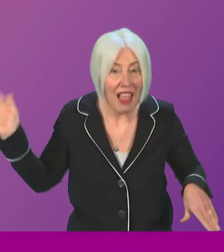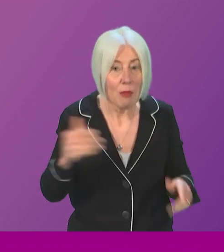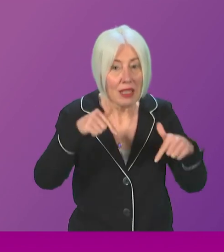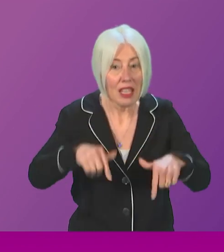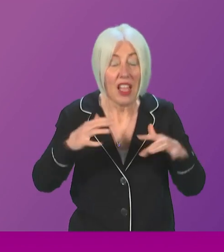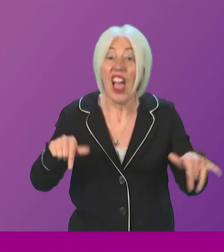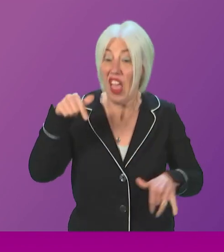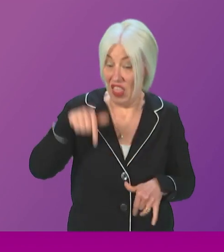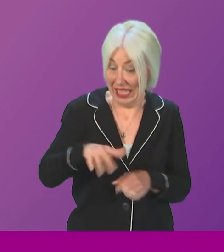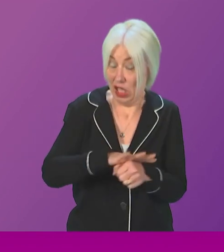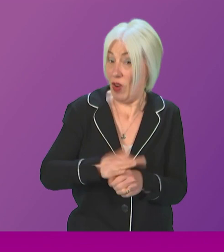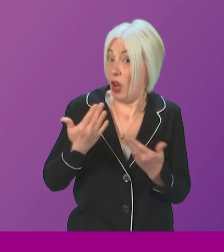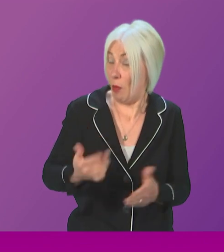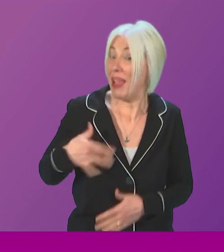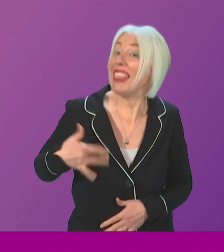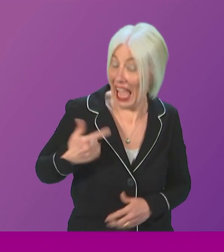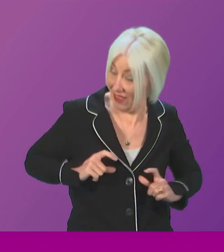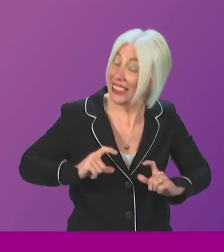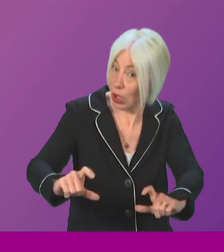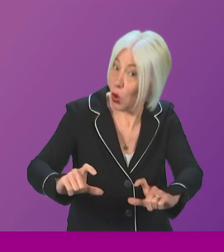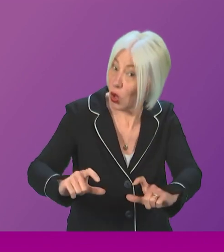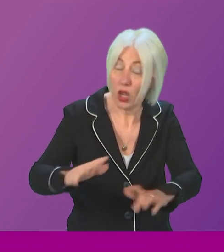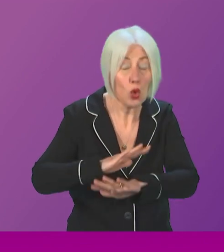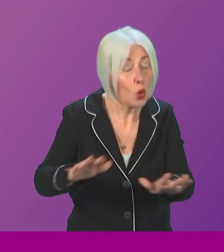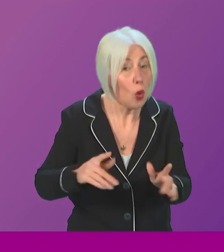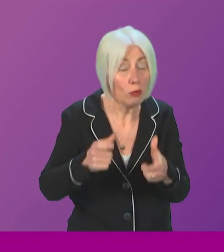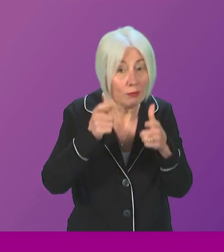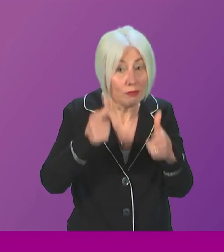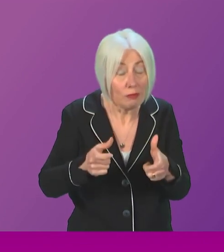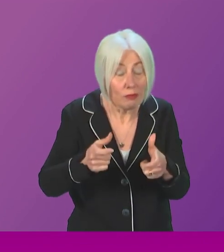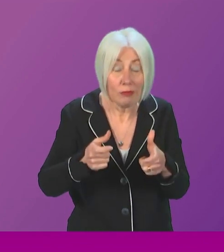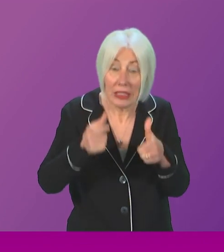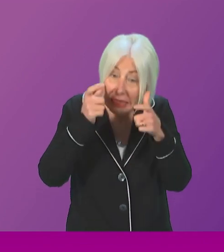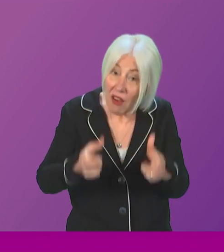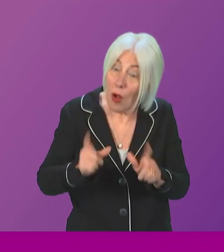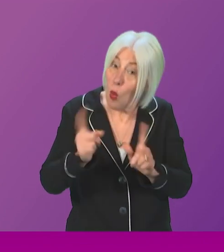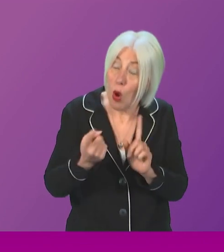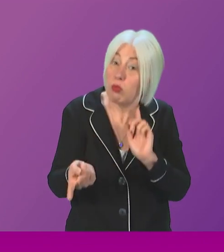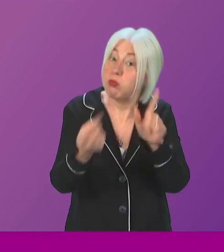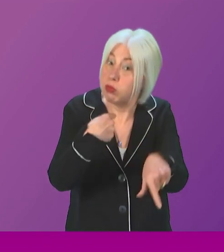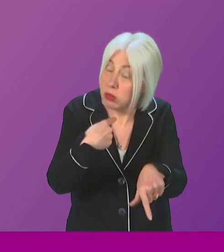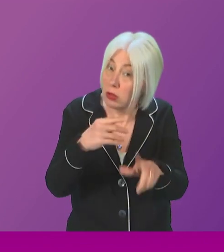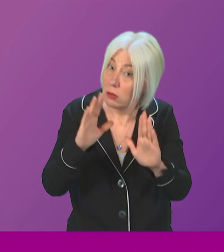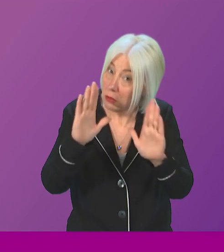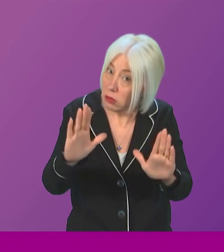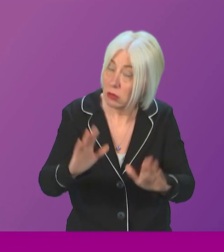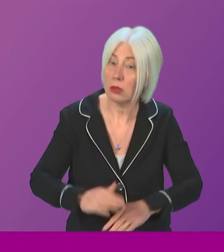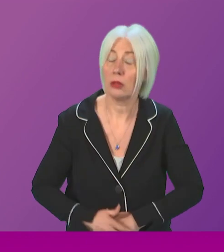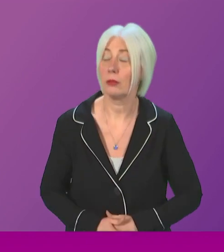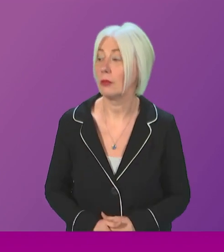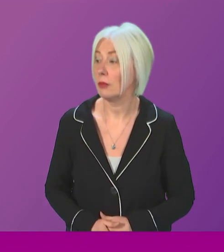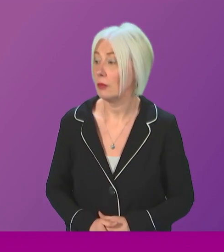actually is a live case and, therefore, any reference thereto should be made with extreme caution. First Minister.